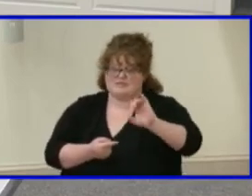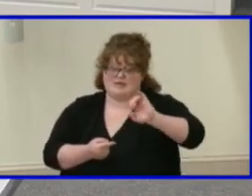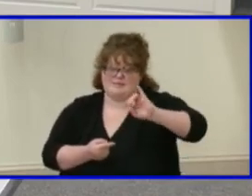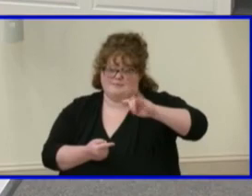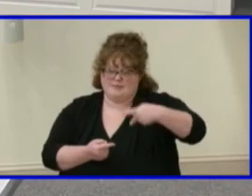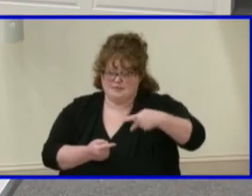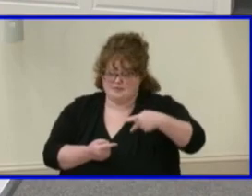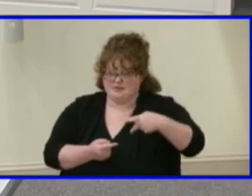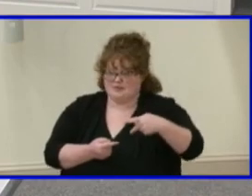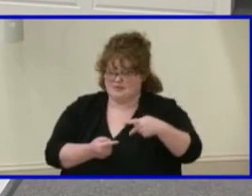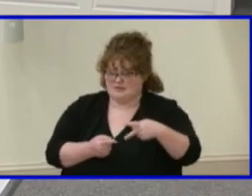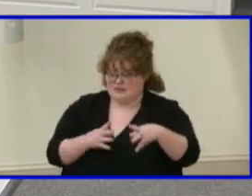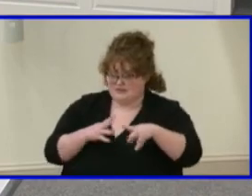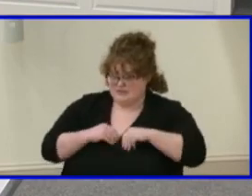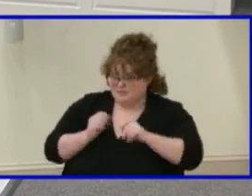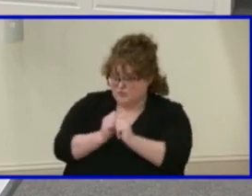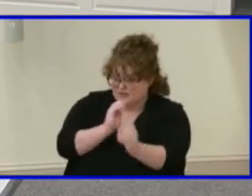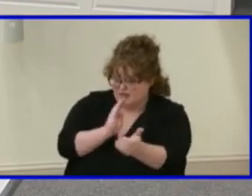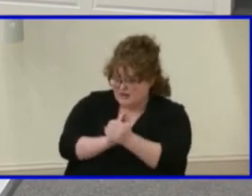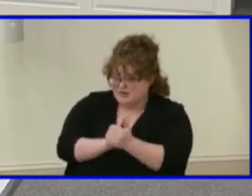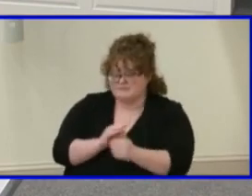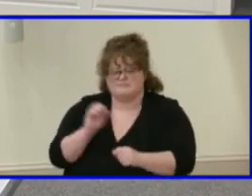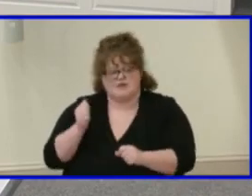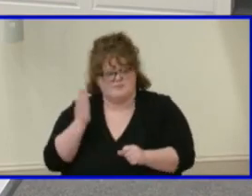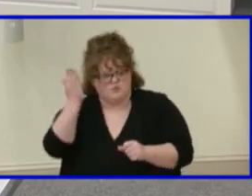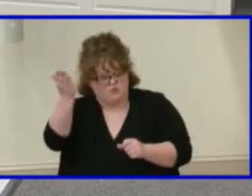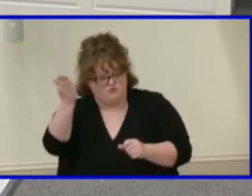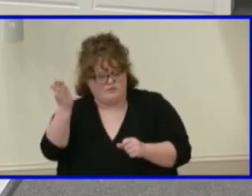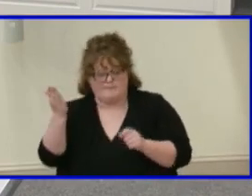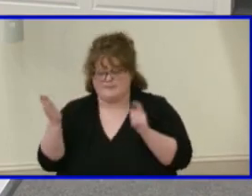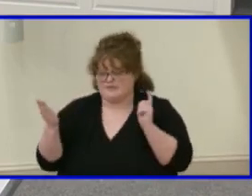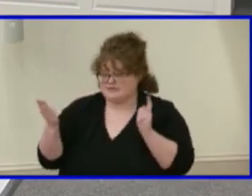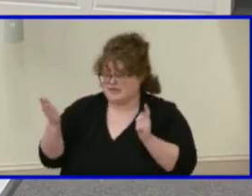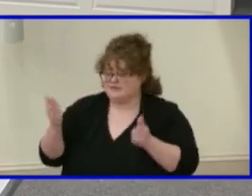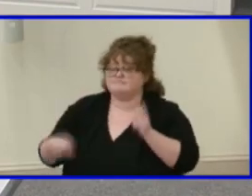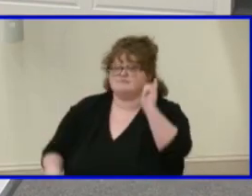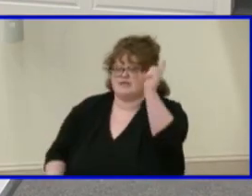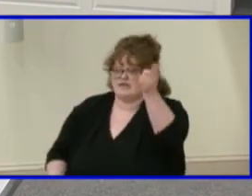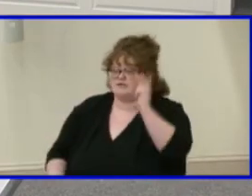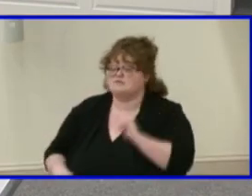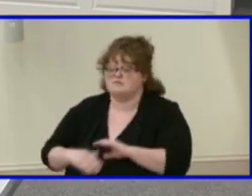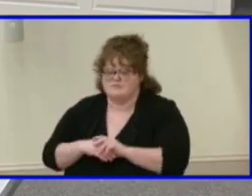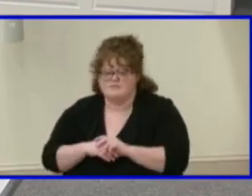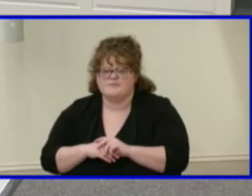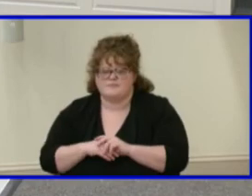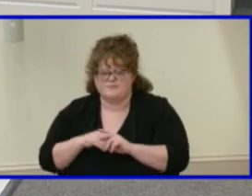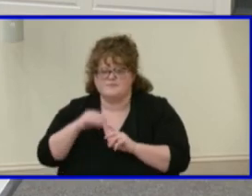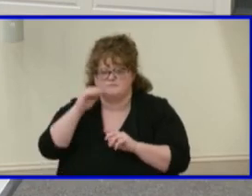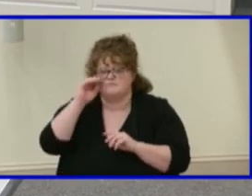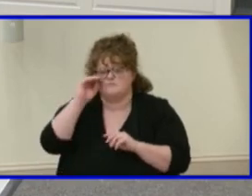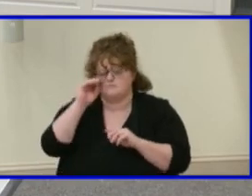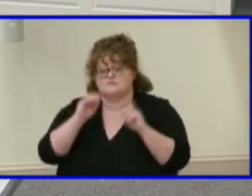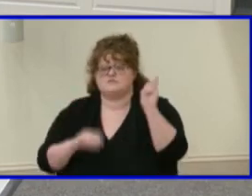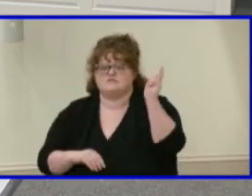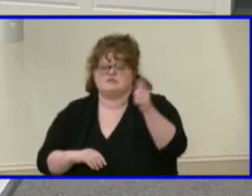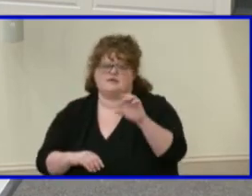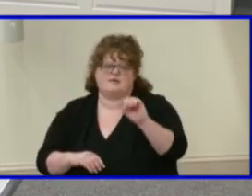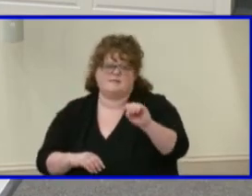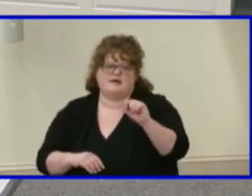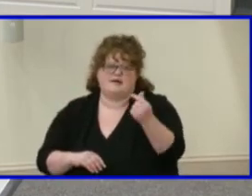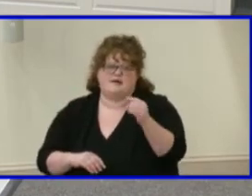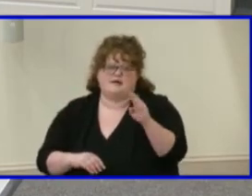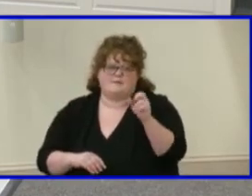so moved and moved by mrs shea is there a second second second by ms act seconded by mrs ogburn